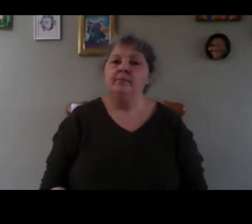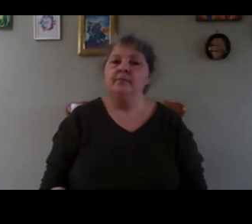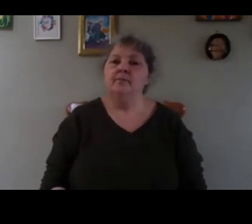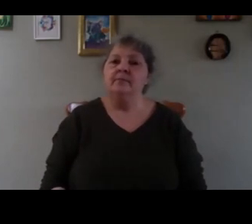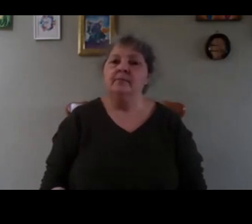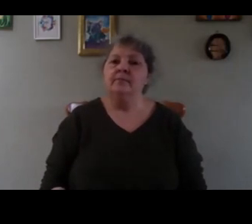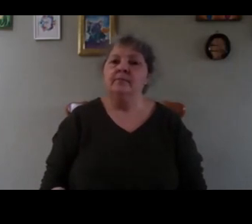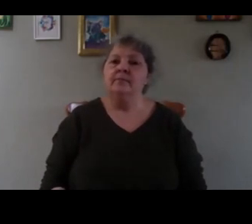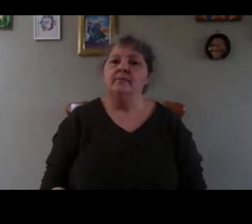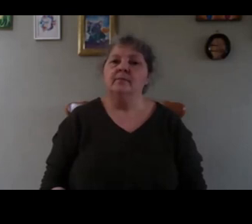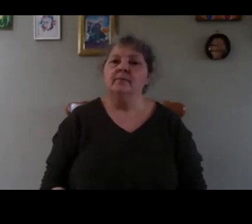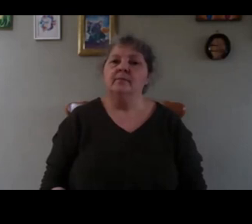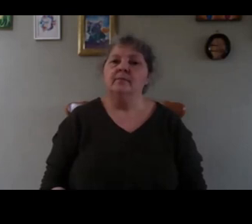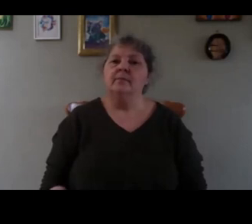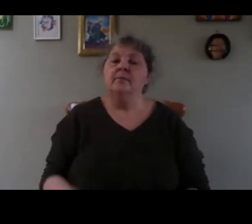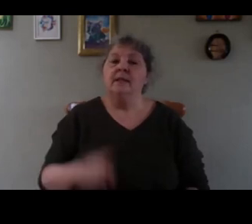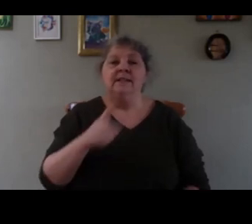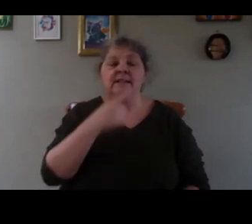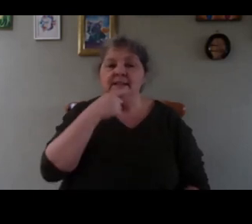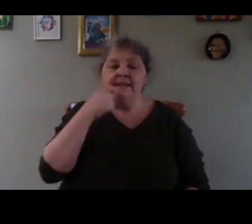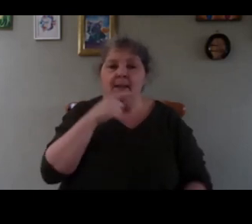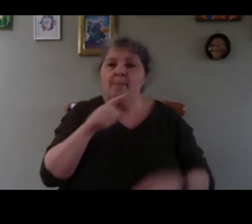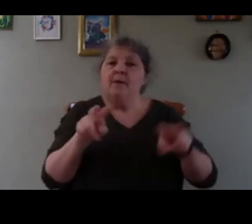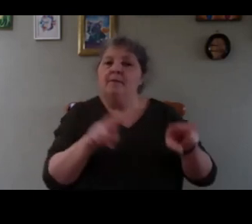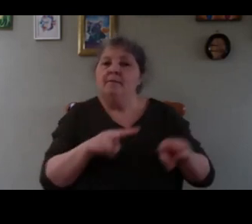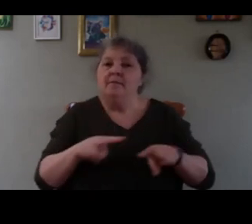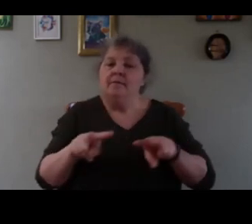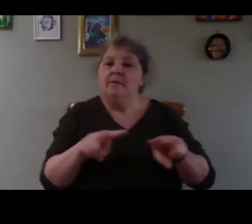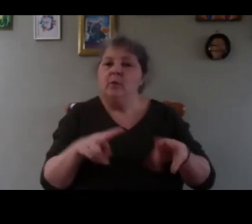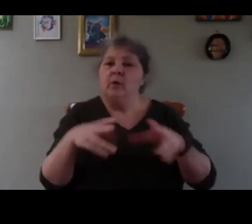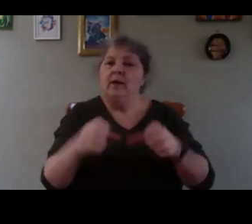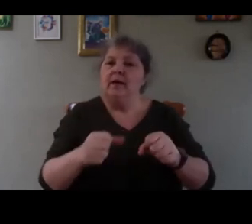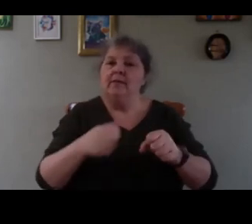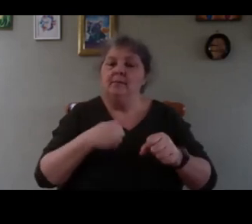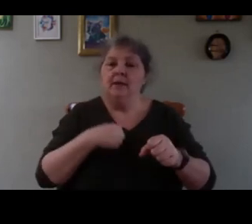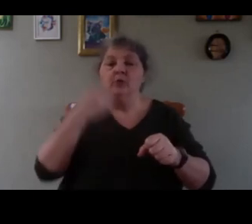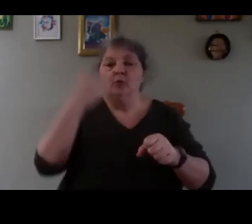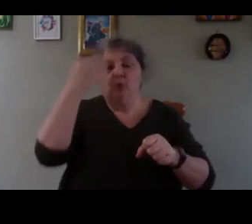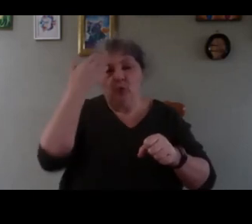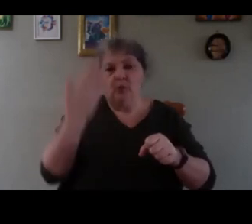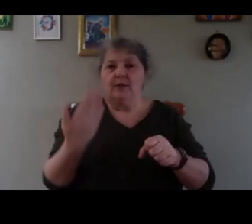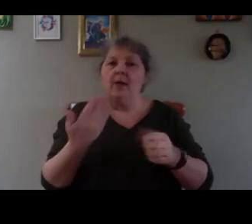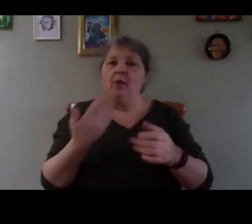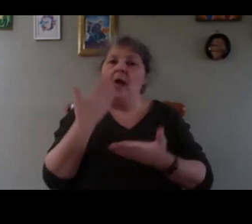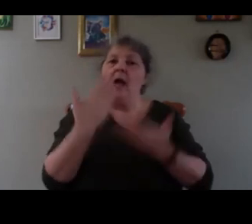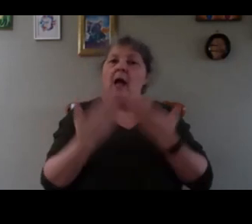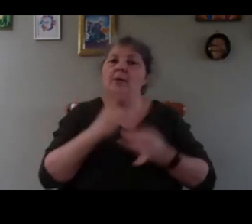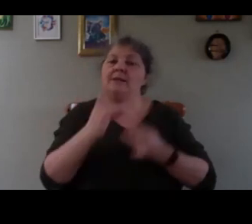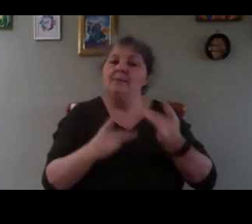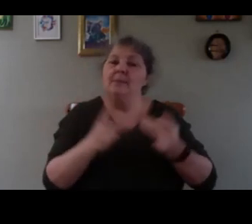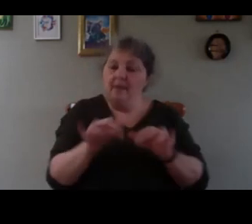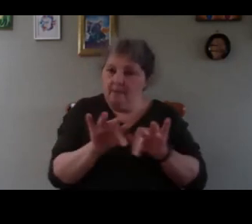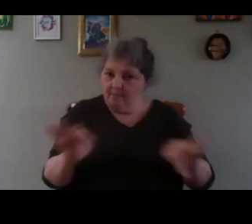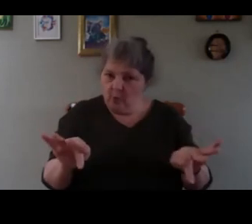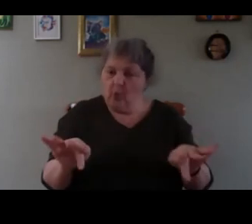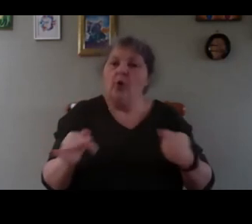so this is a simple video i have my so you know now how is made the floor of the